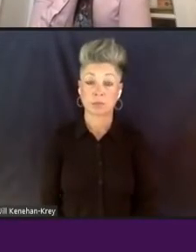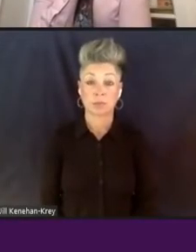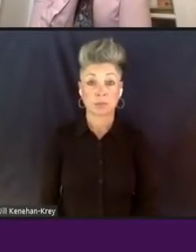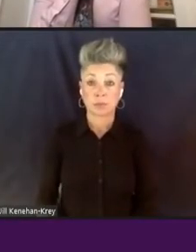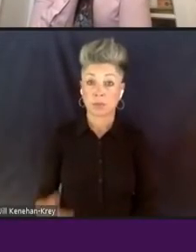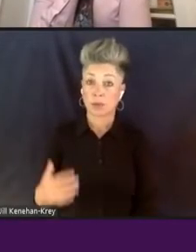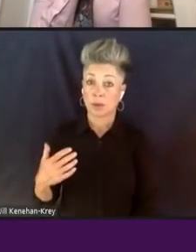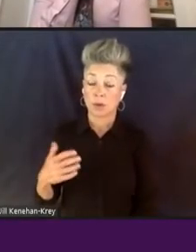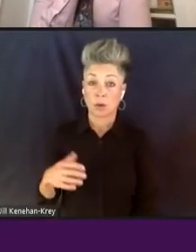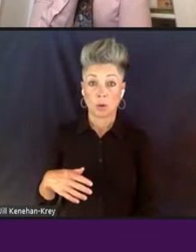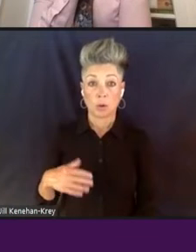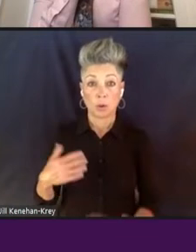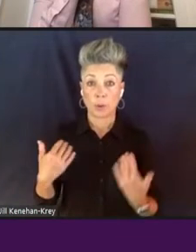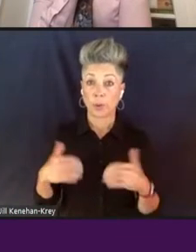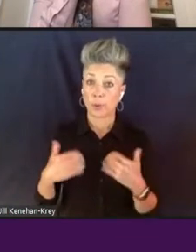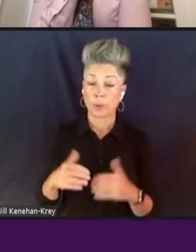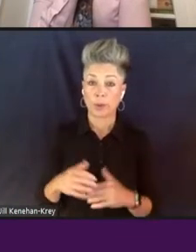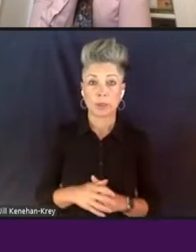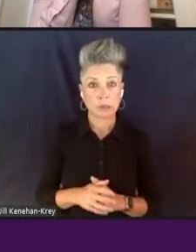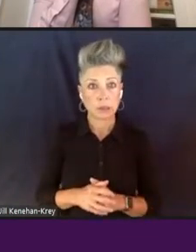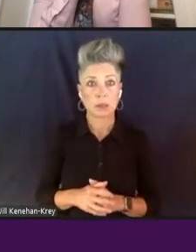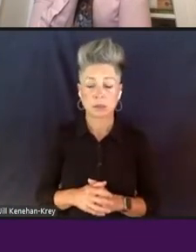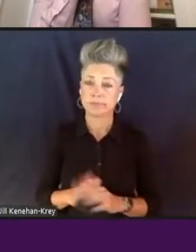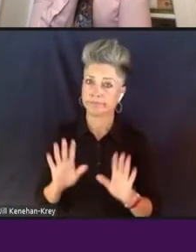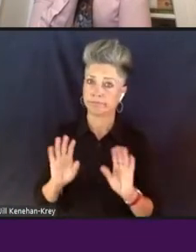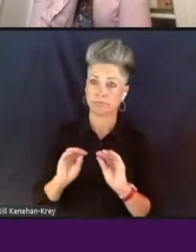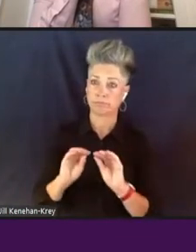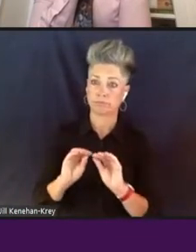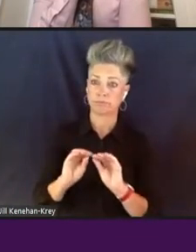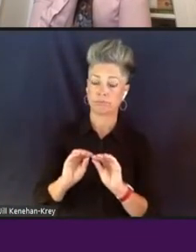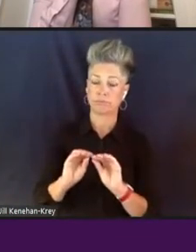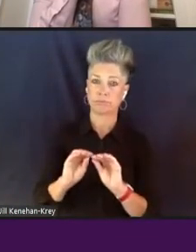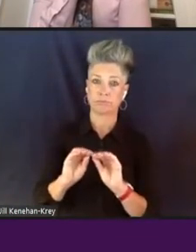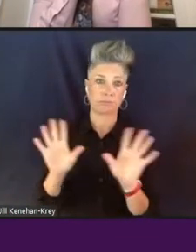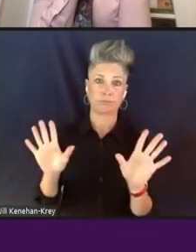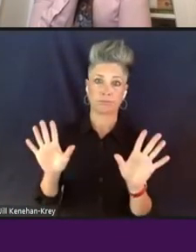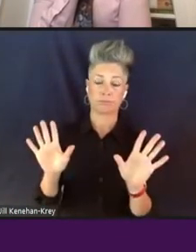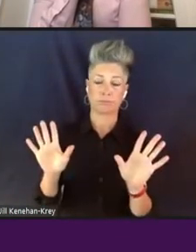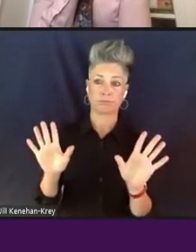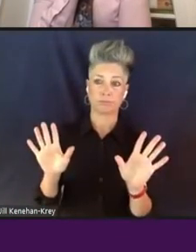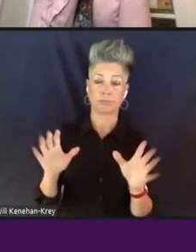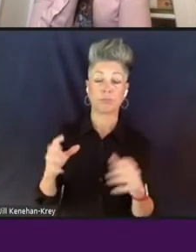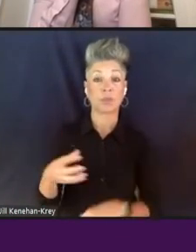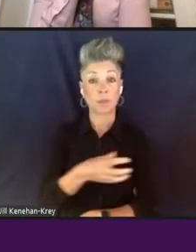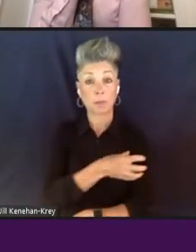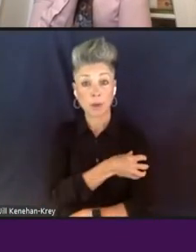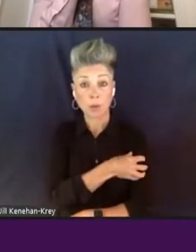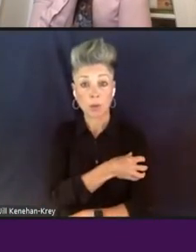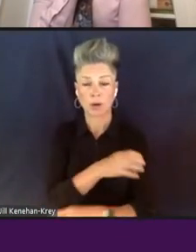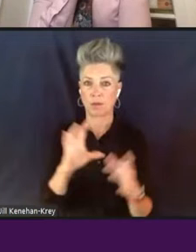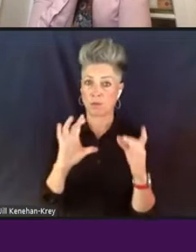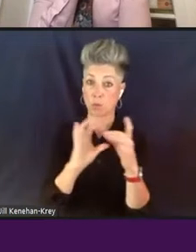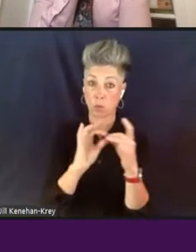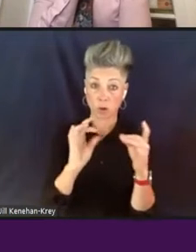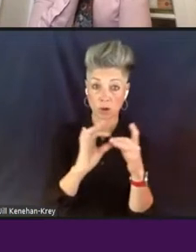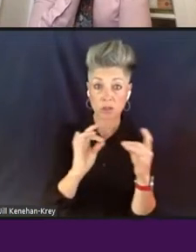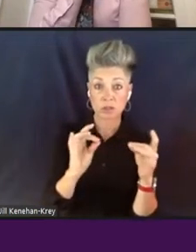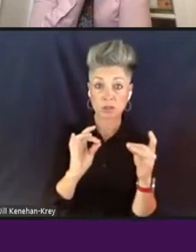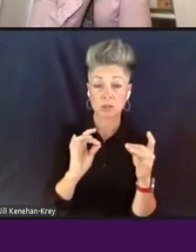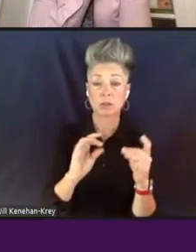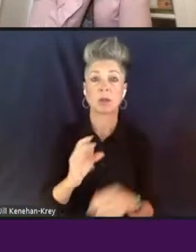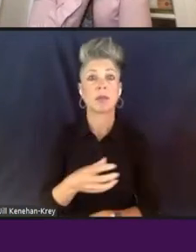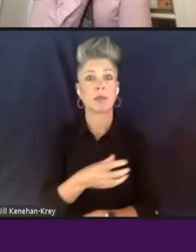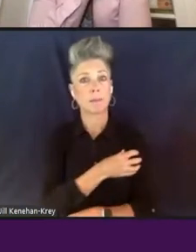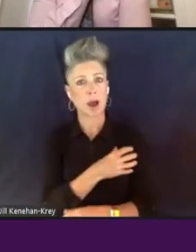Well, I think that speaks for itself in terms of the power of words and the power of the storytelling